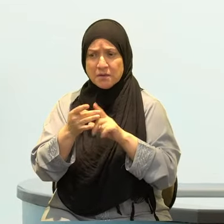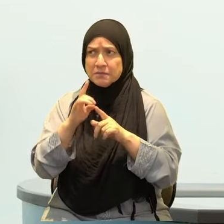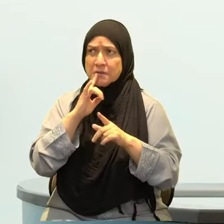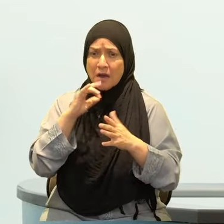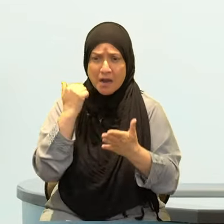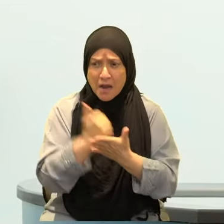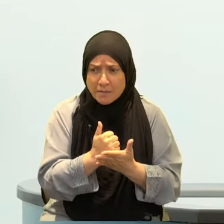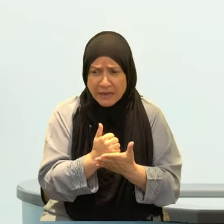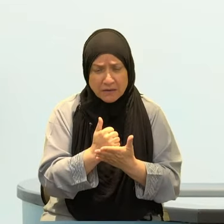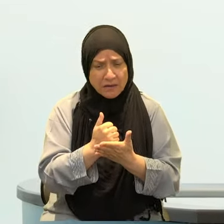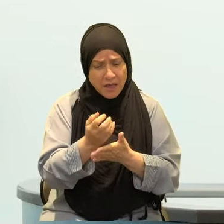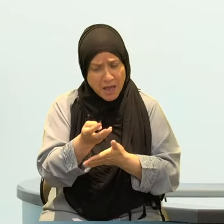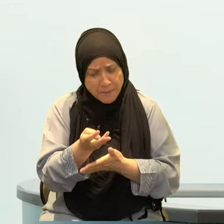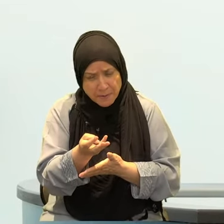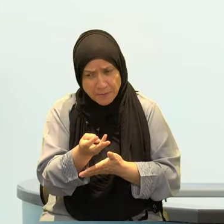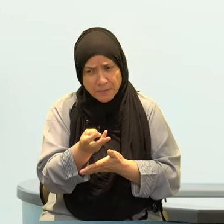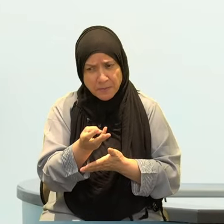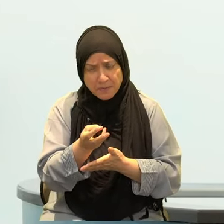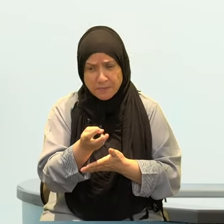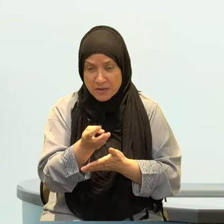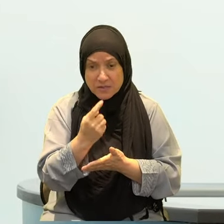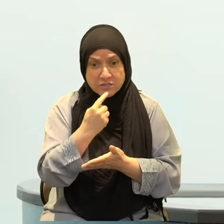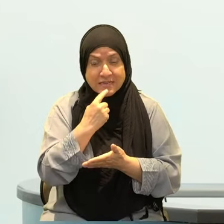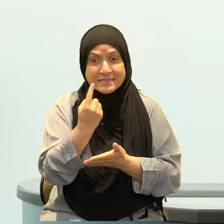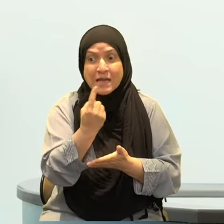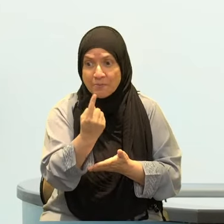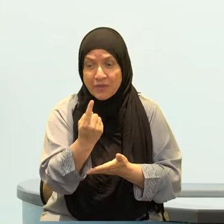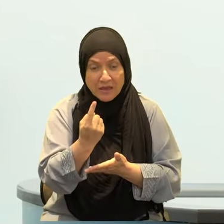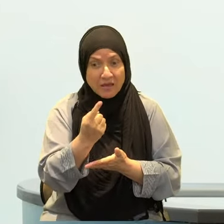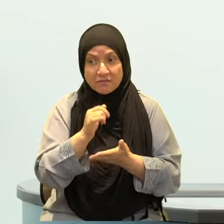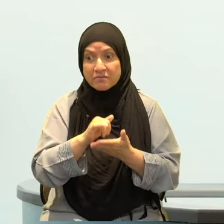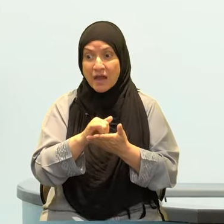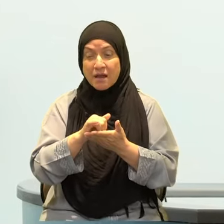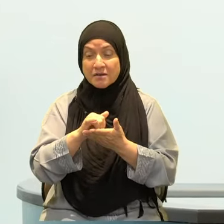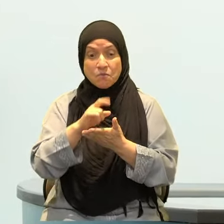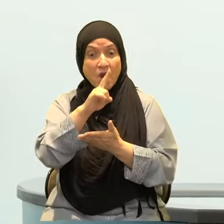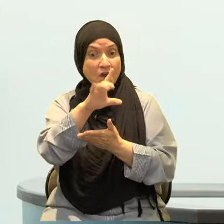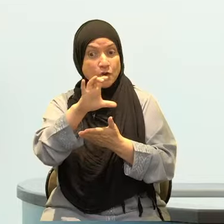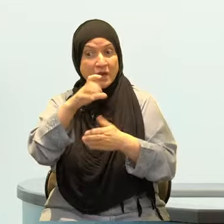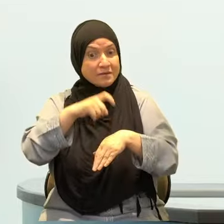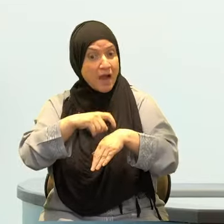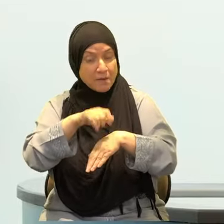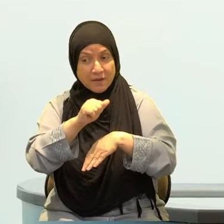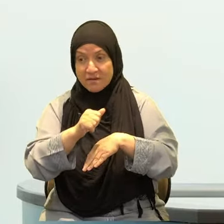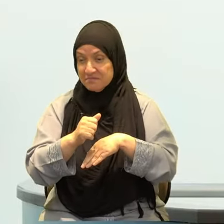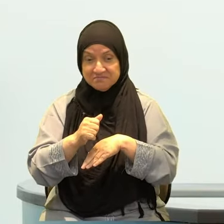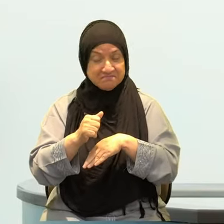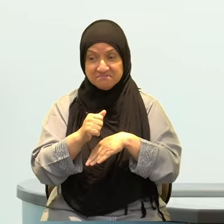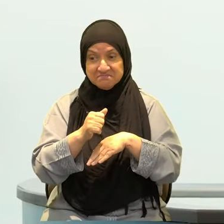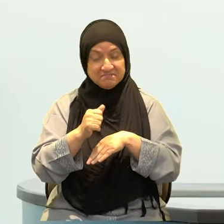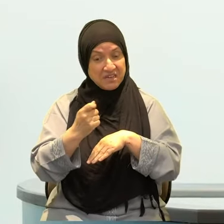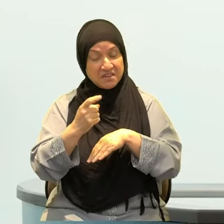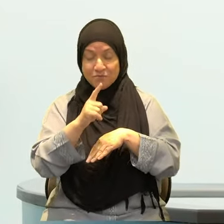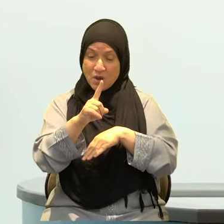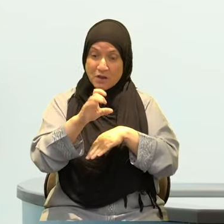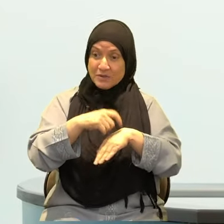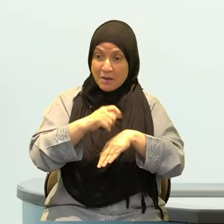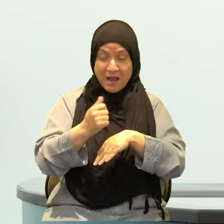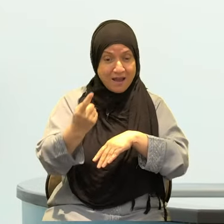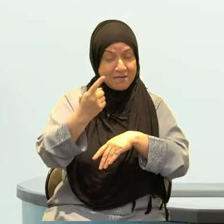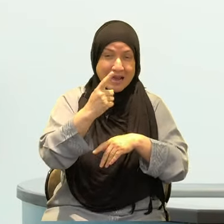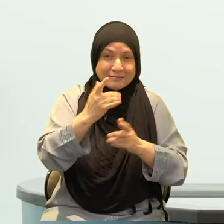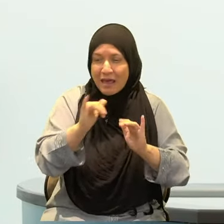thousand times a day after Ramadan. So you have these measures here. How do you start to measure the other side of that, which is your